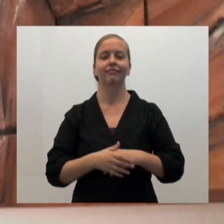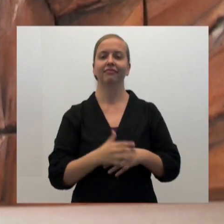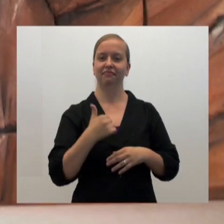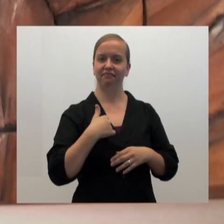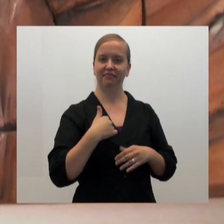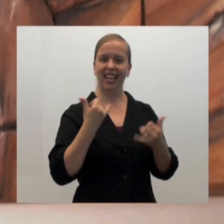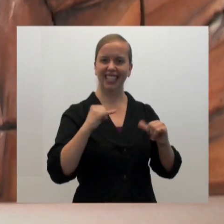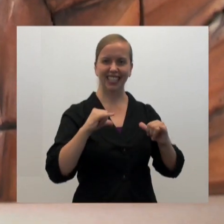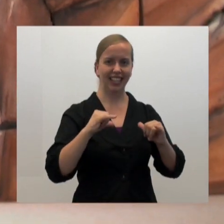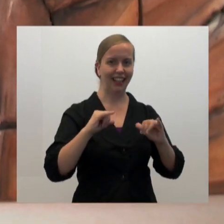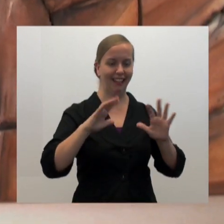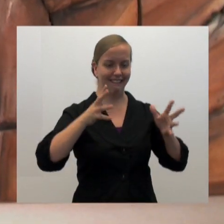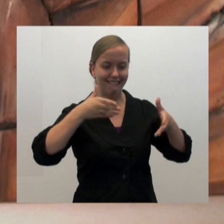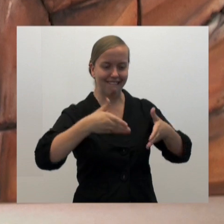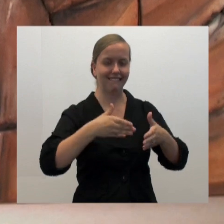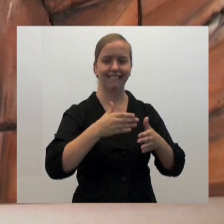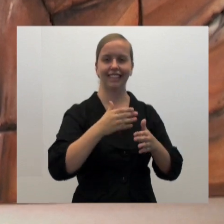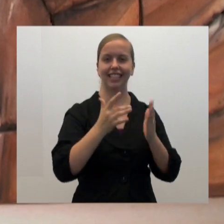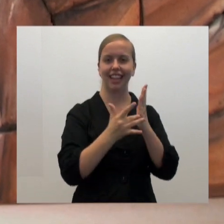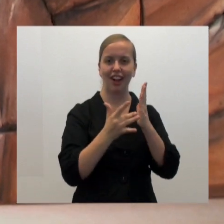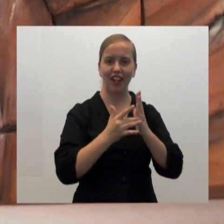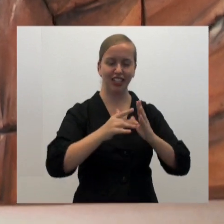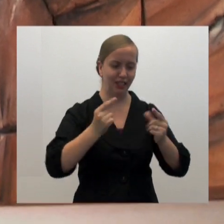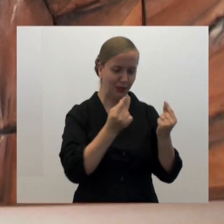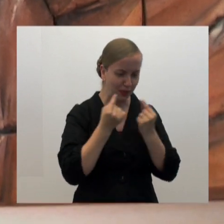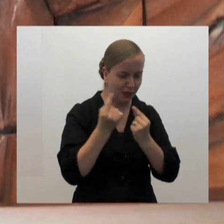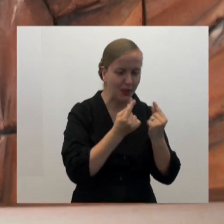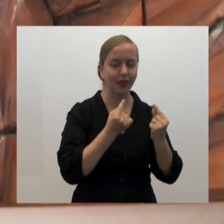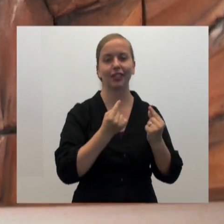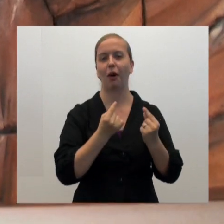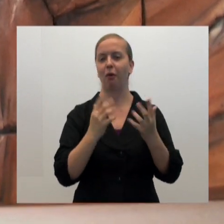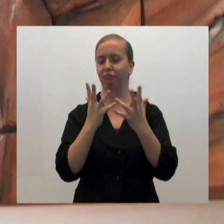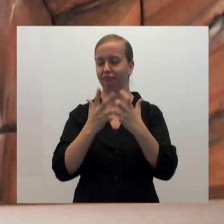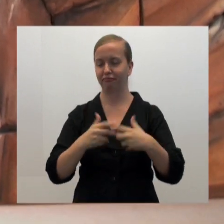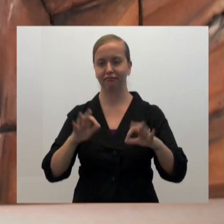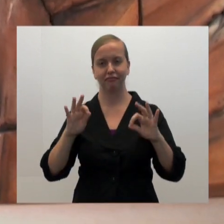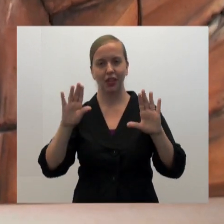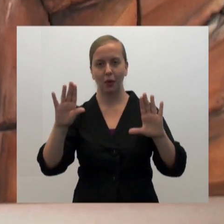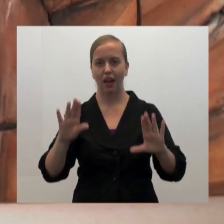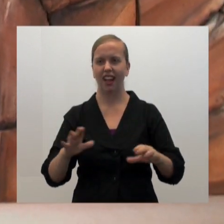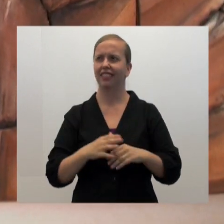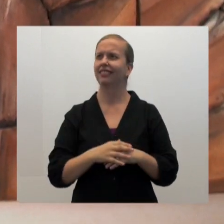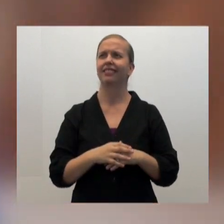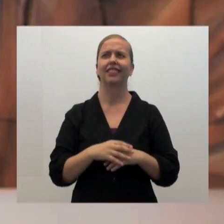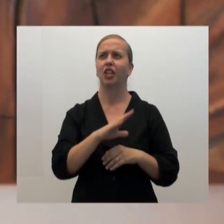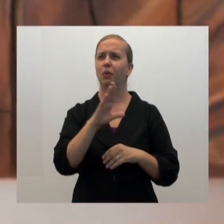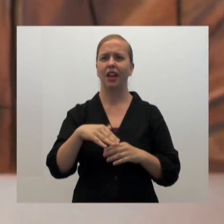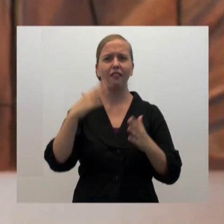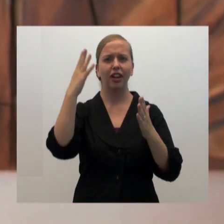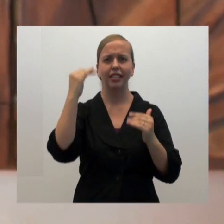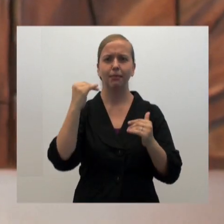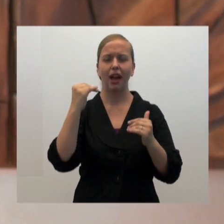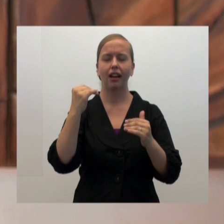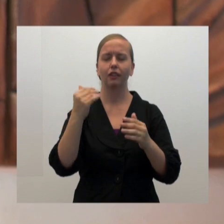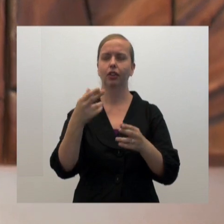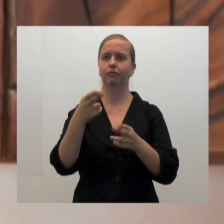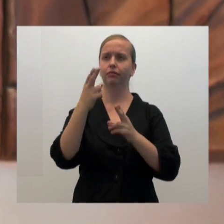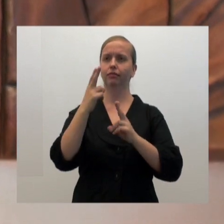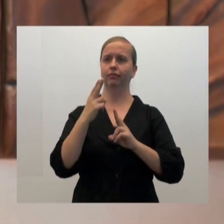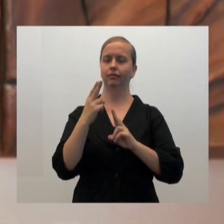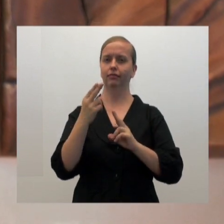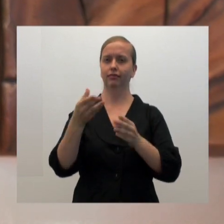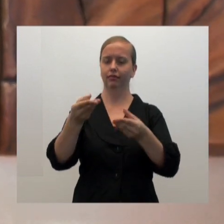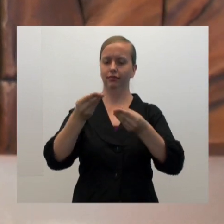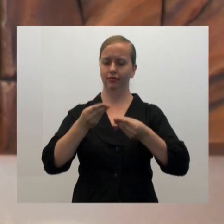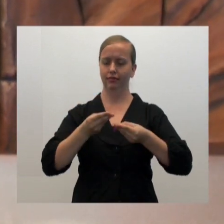that side of the house, and I still get my hands into the technology side, so it works out pretty well. You never expect anything like this to